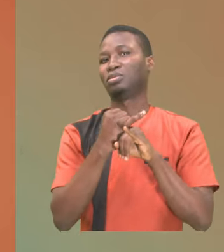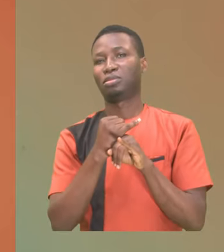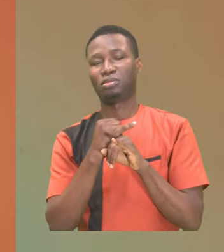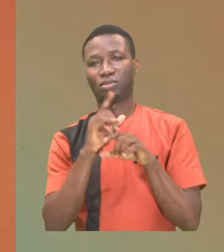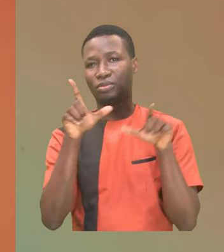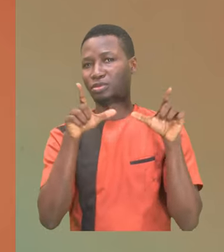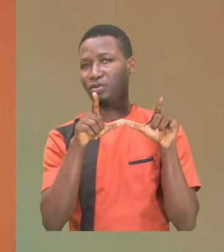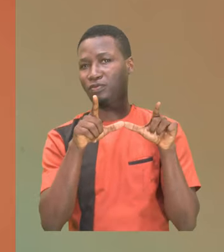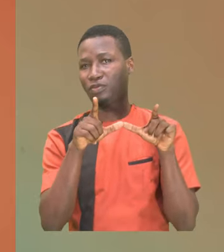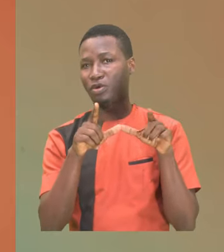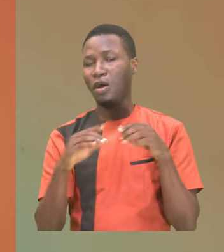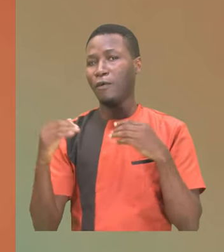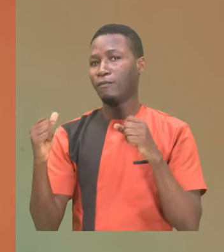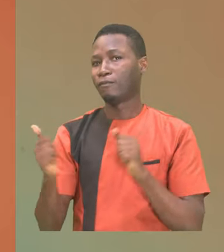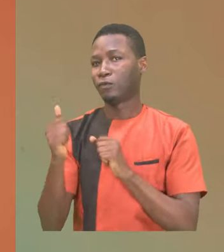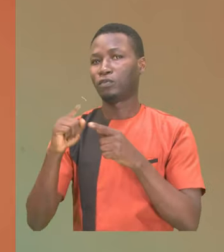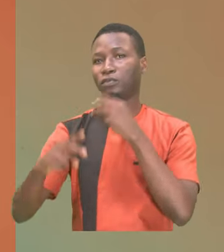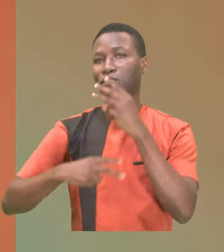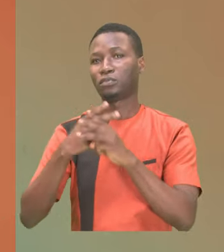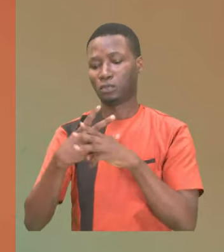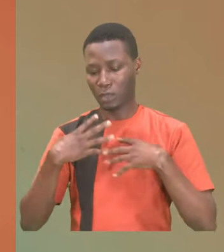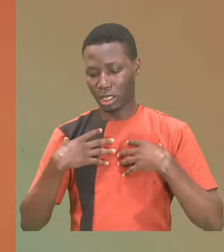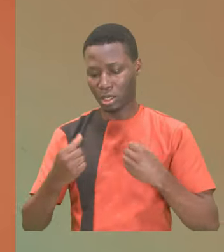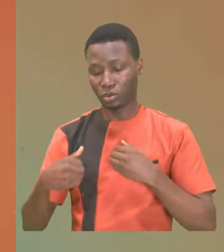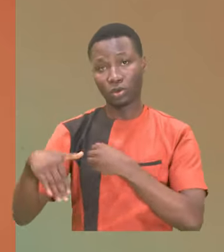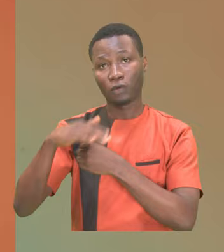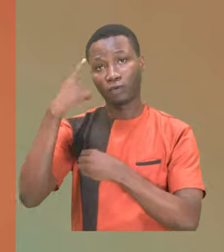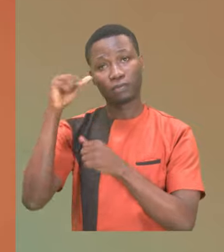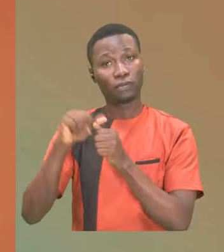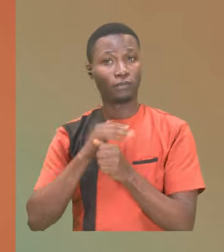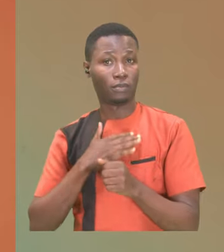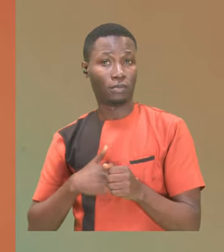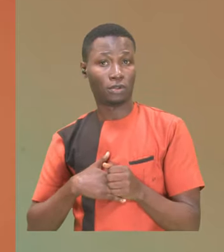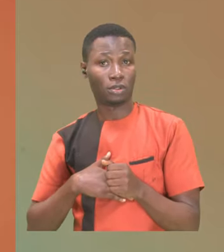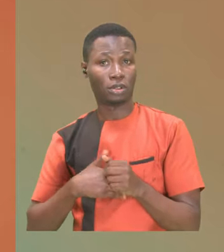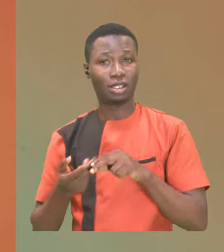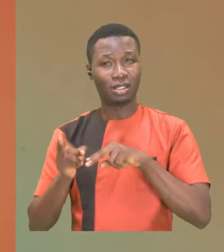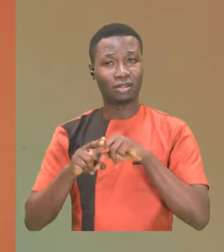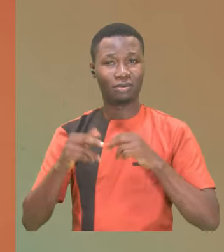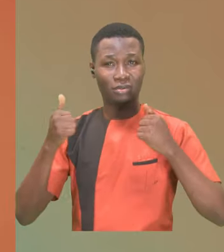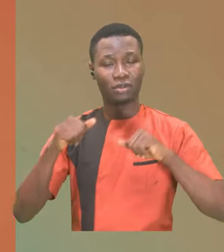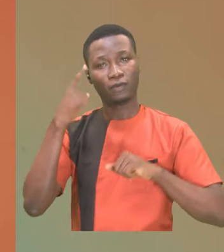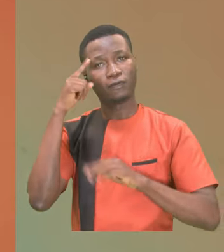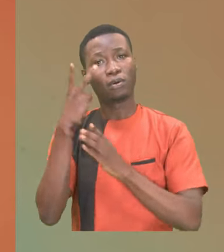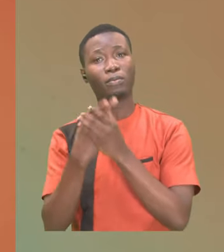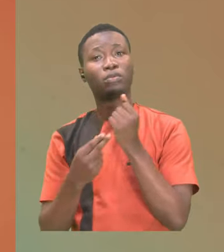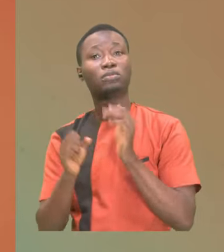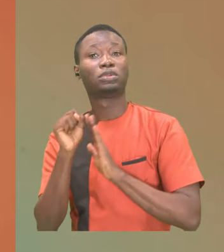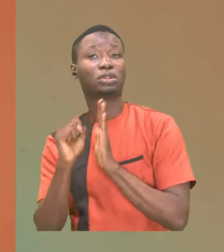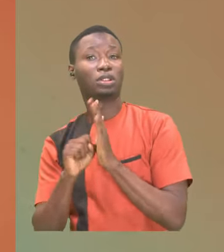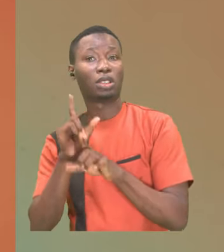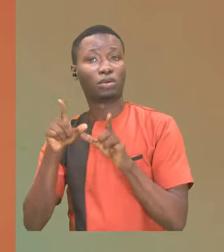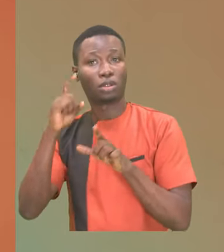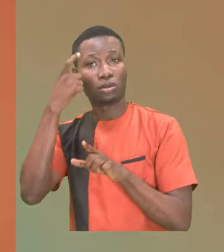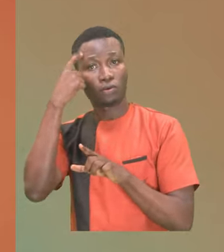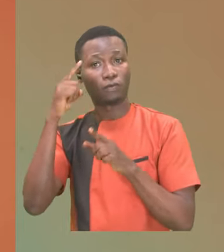the task of universal health coverage for all, and strengthening the capacity of states and local governments to deliver